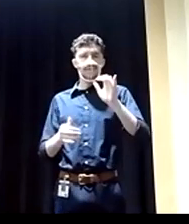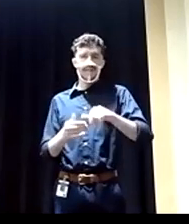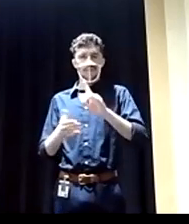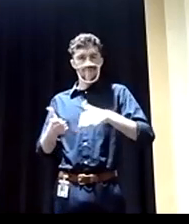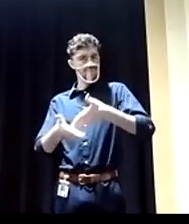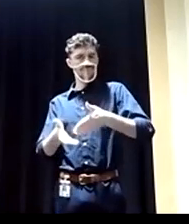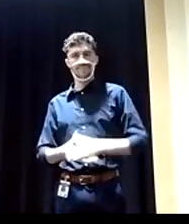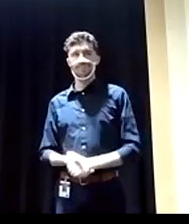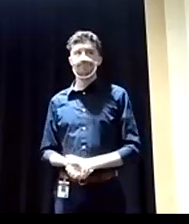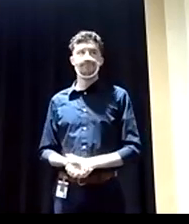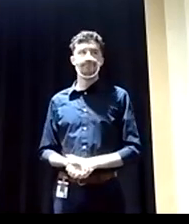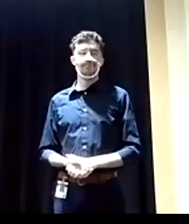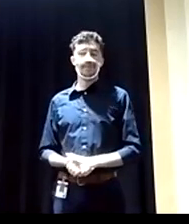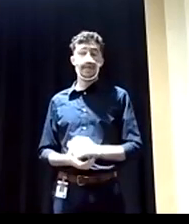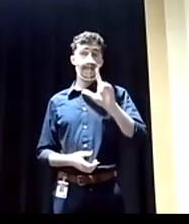Congressman Lam?